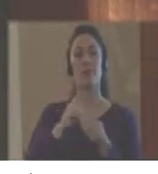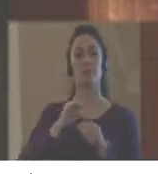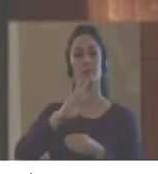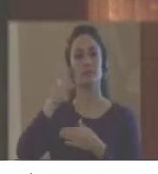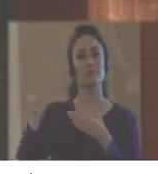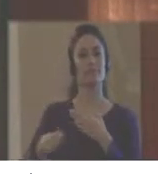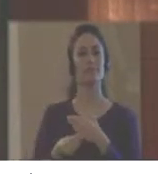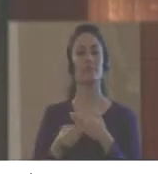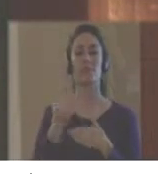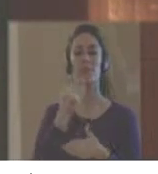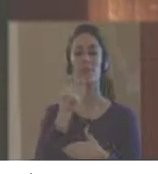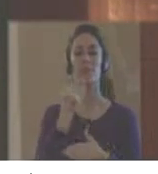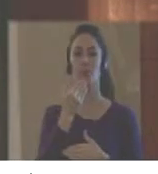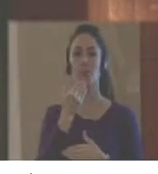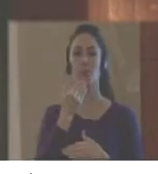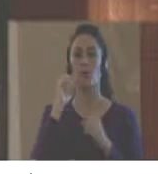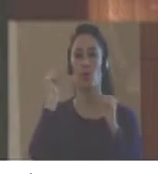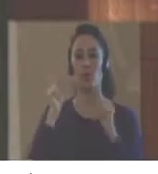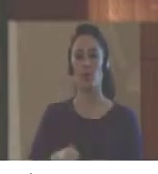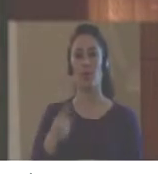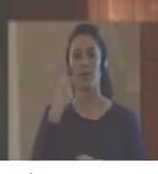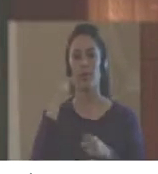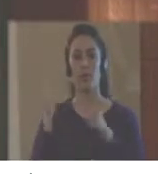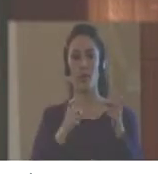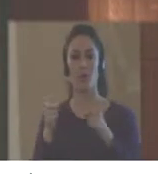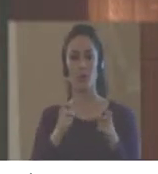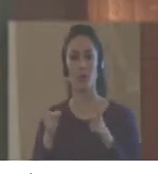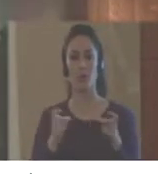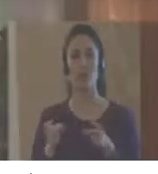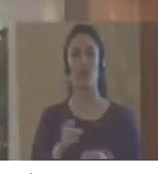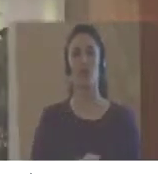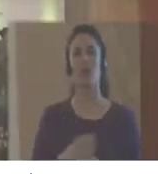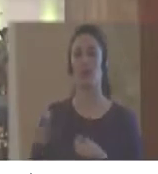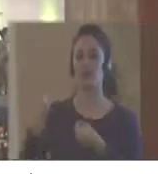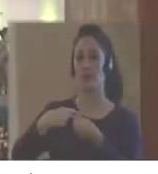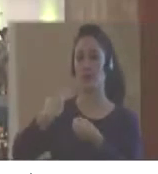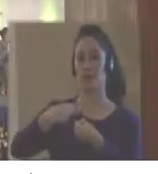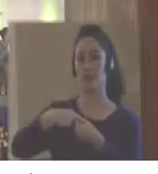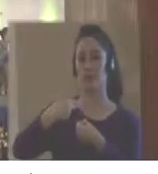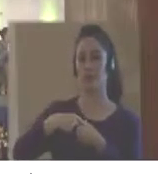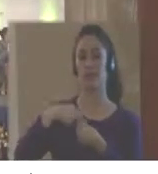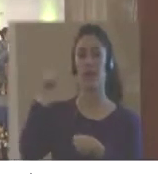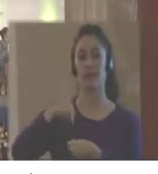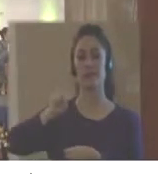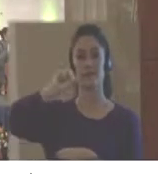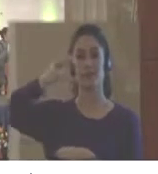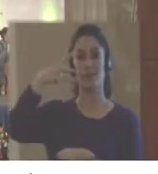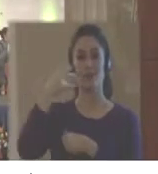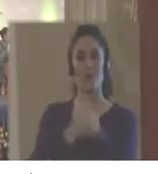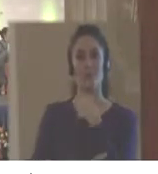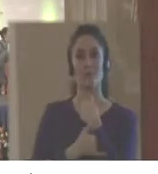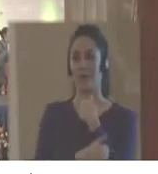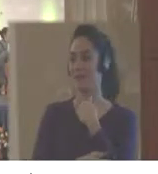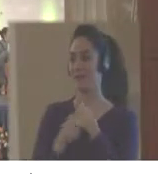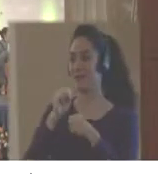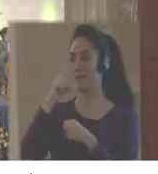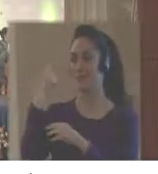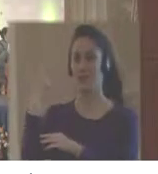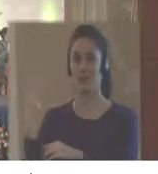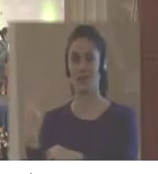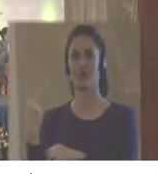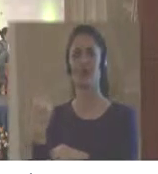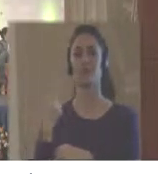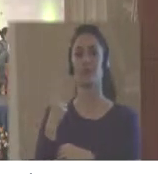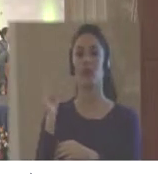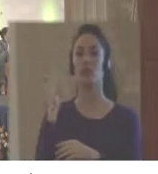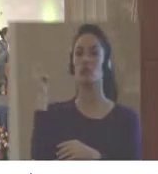responsibilities or evidences for implementation. But at the level of control, at least the second country, which globally was in